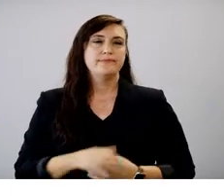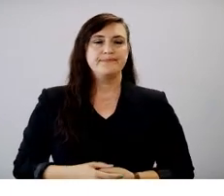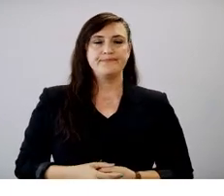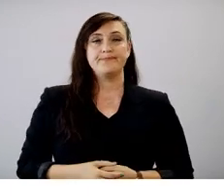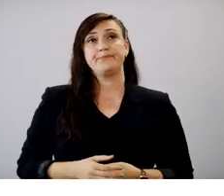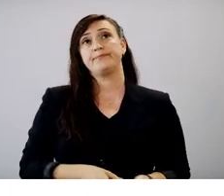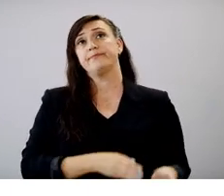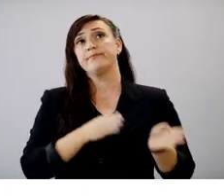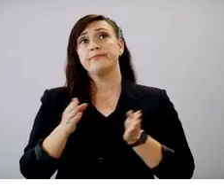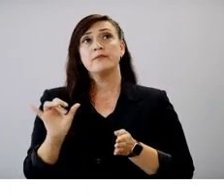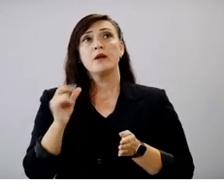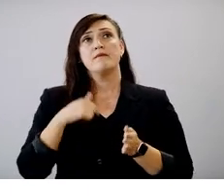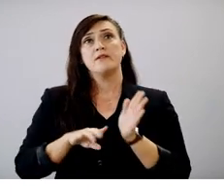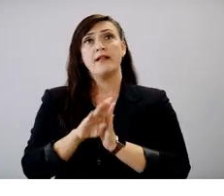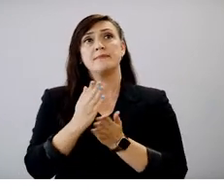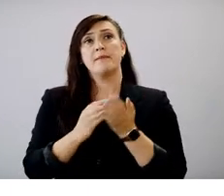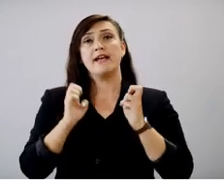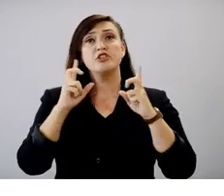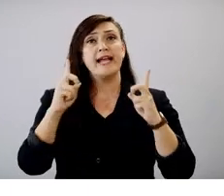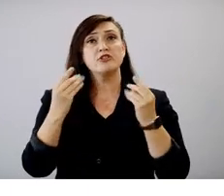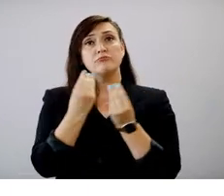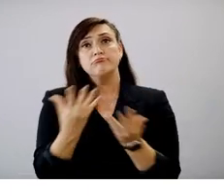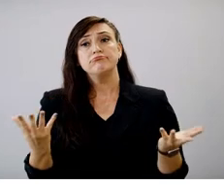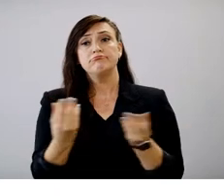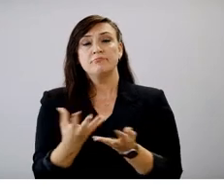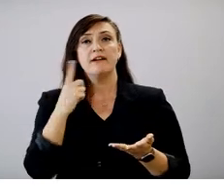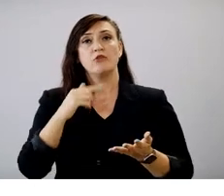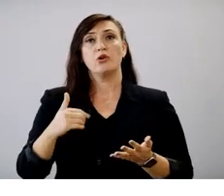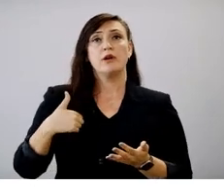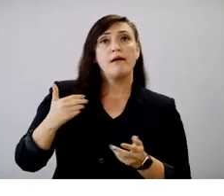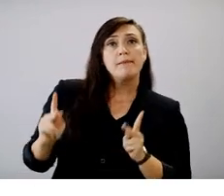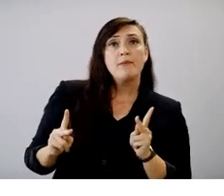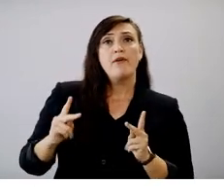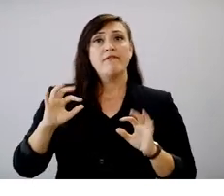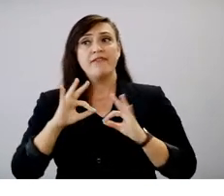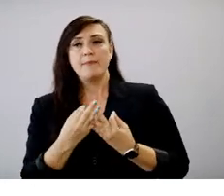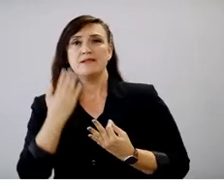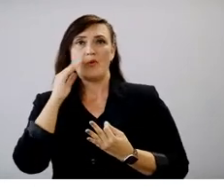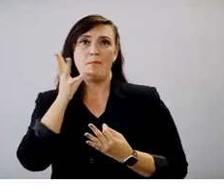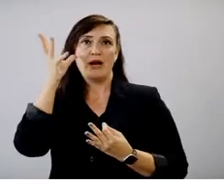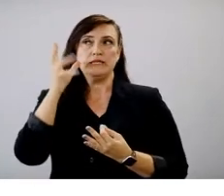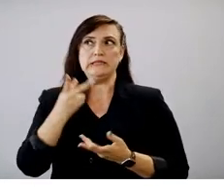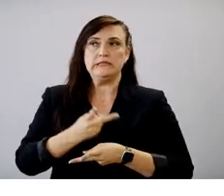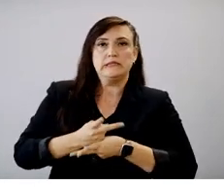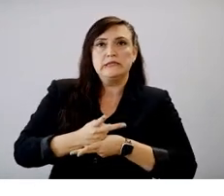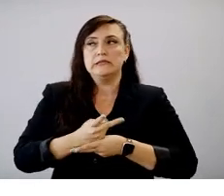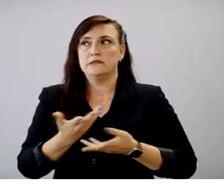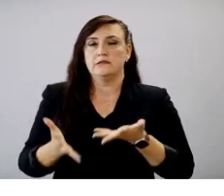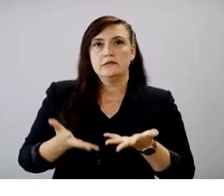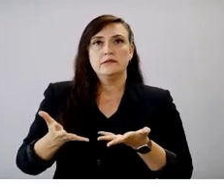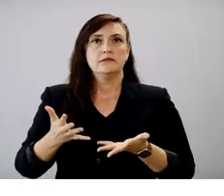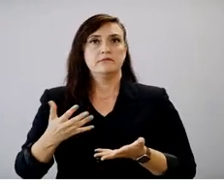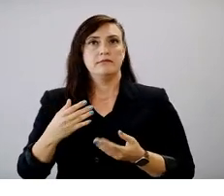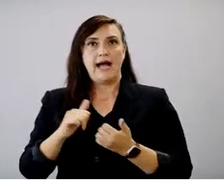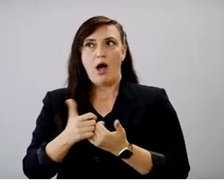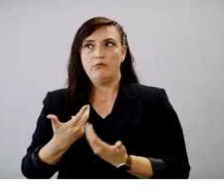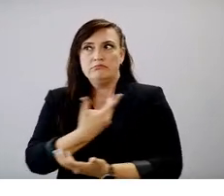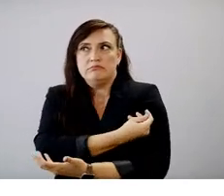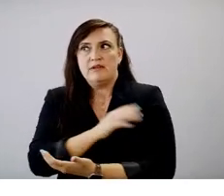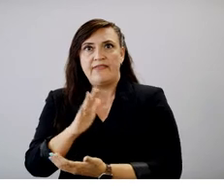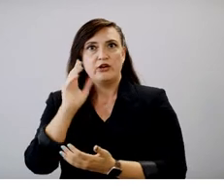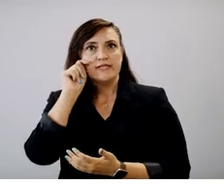We've also developed educational materials for youth and families. We know that parents have a lot of questions about getting their young ones vaccinated.